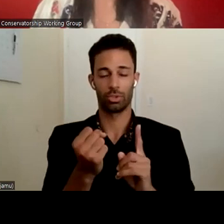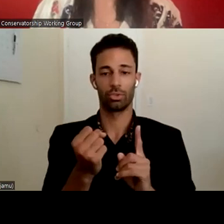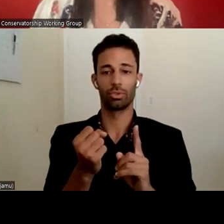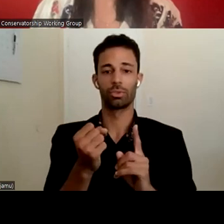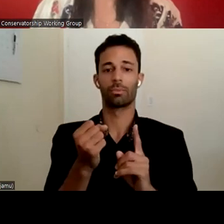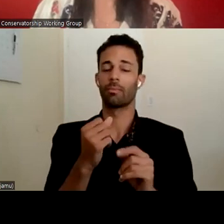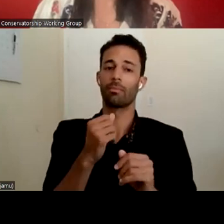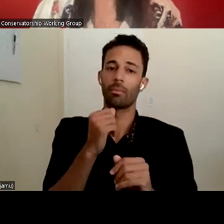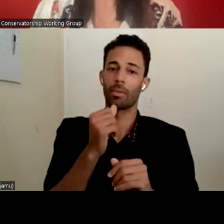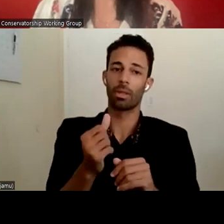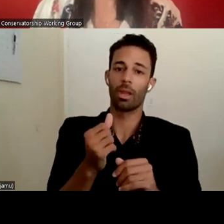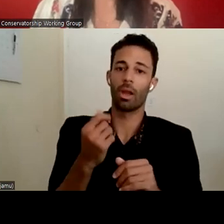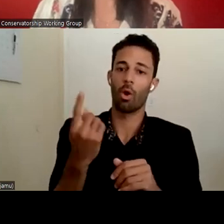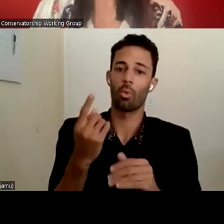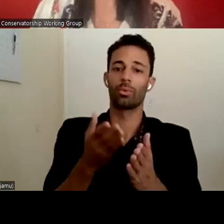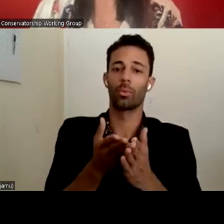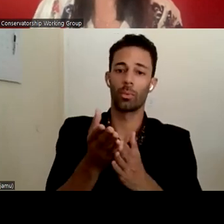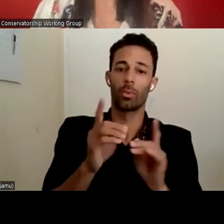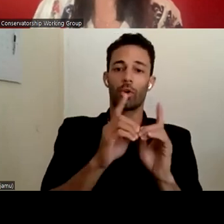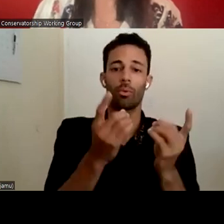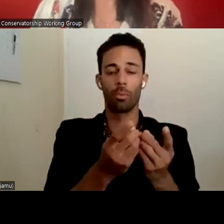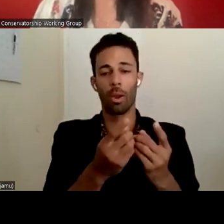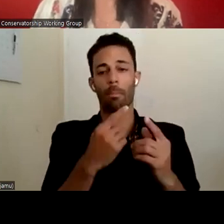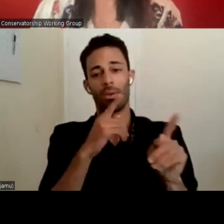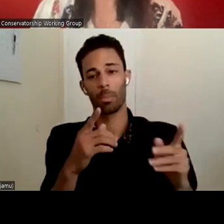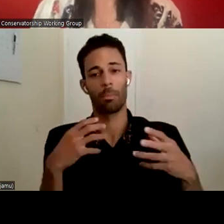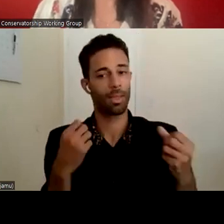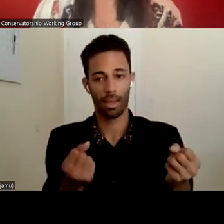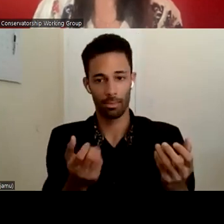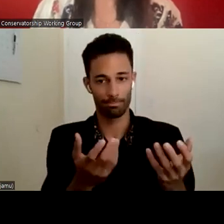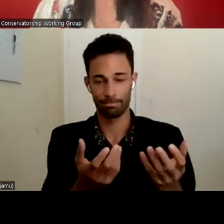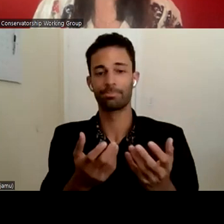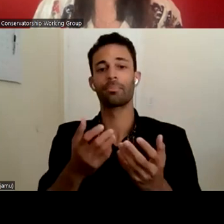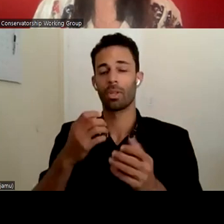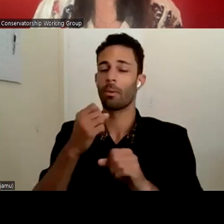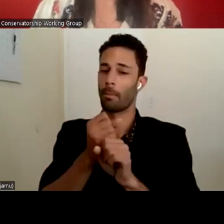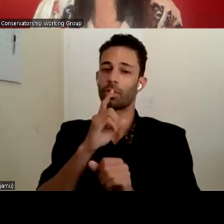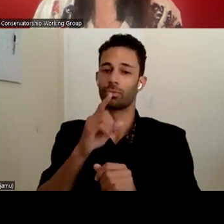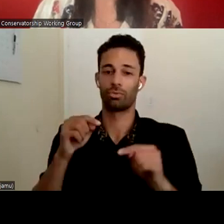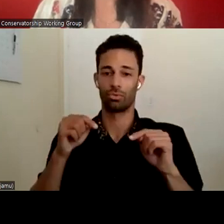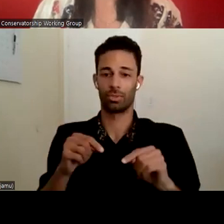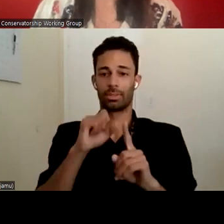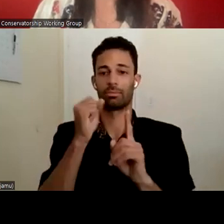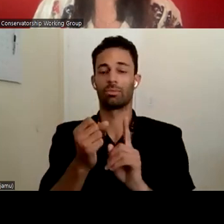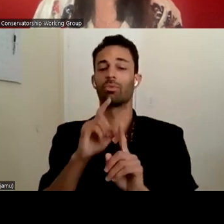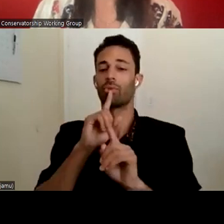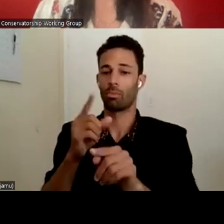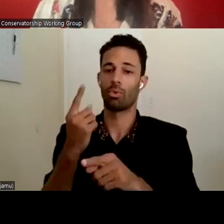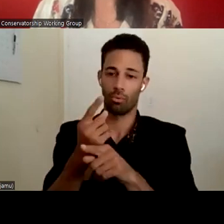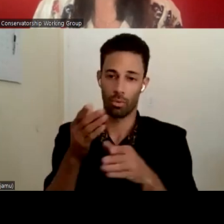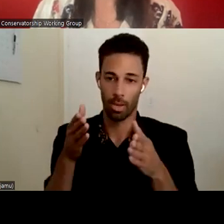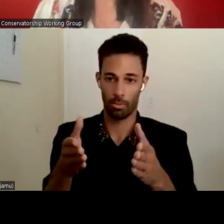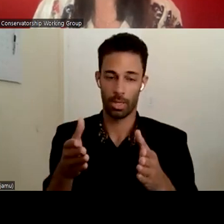not necessarily through the Department of Public Health, even. So we've got to make sure that these cases are reported the right way. And,